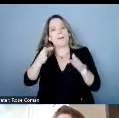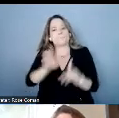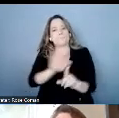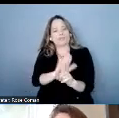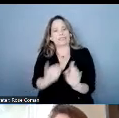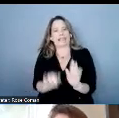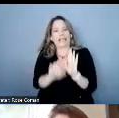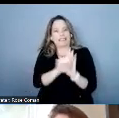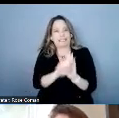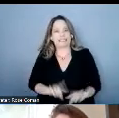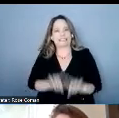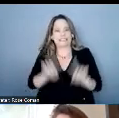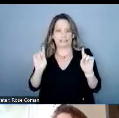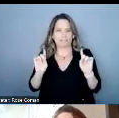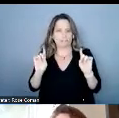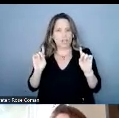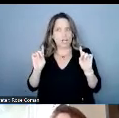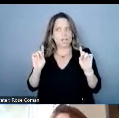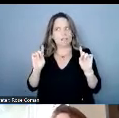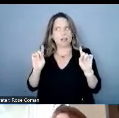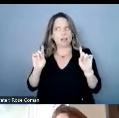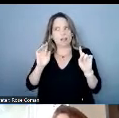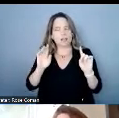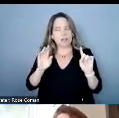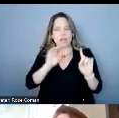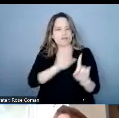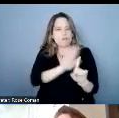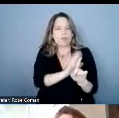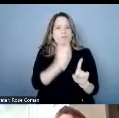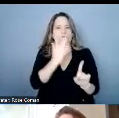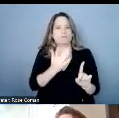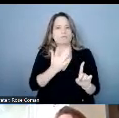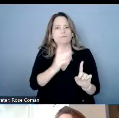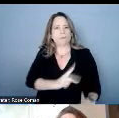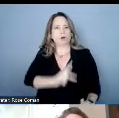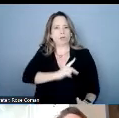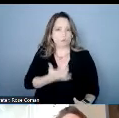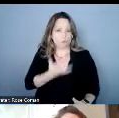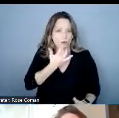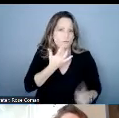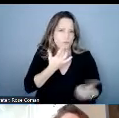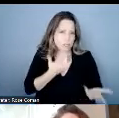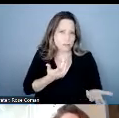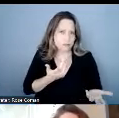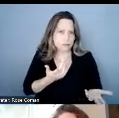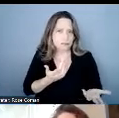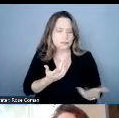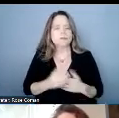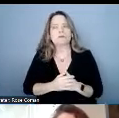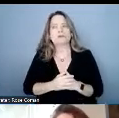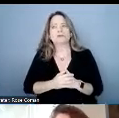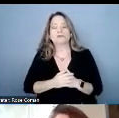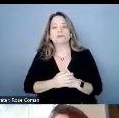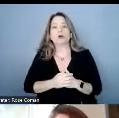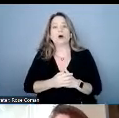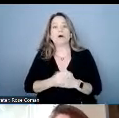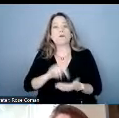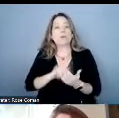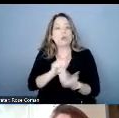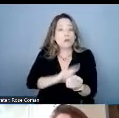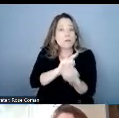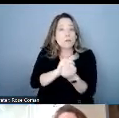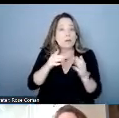uses or labels will be personal as well so while it's not appropriate to assume somebody's communication